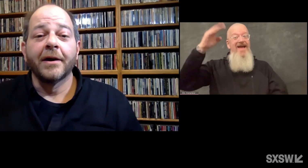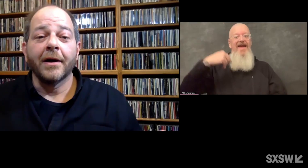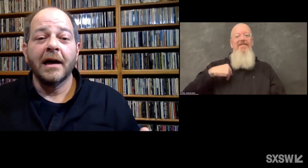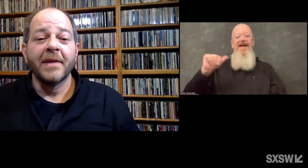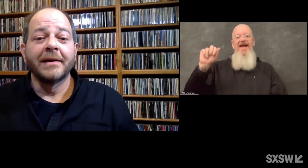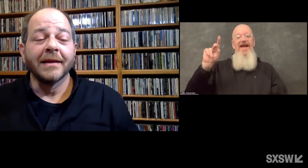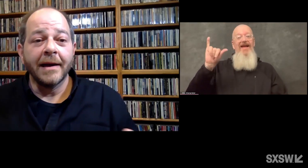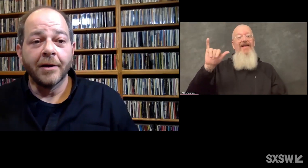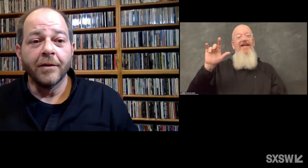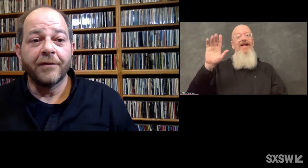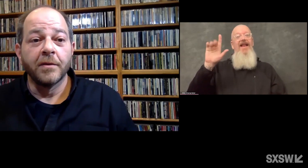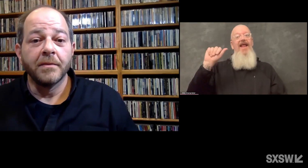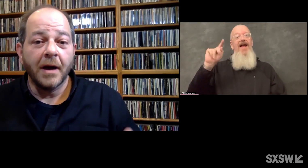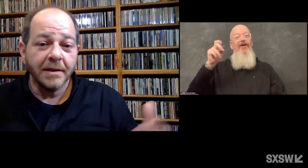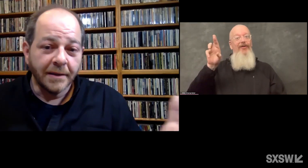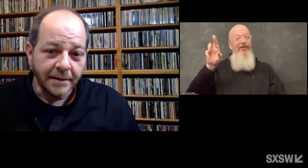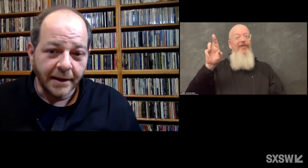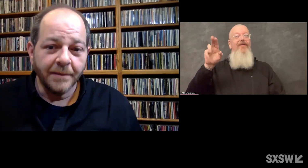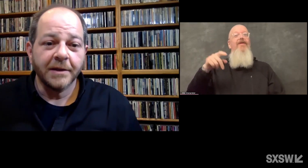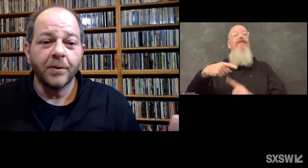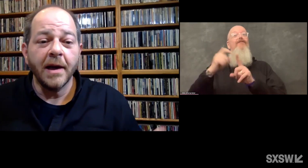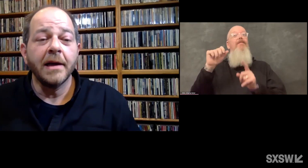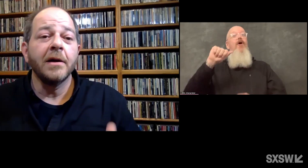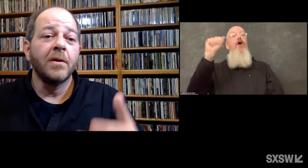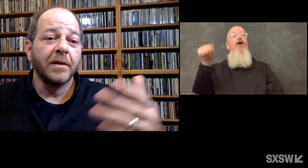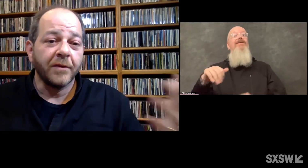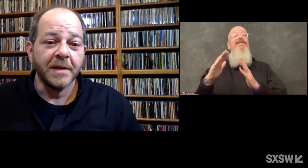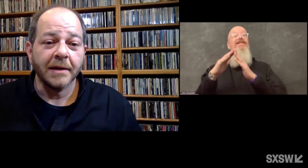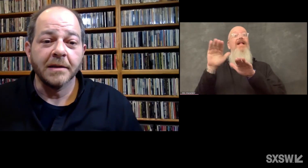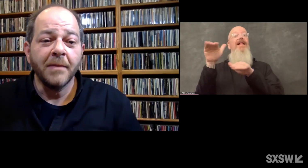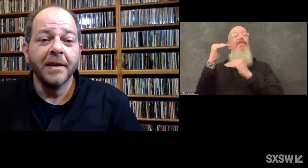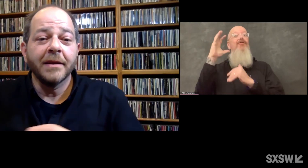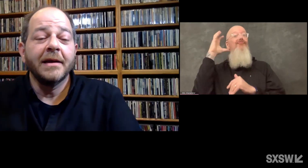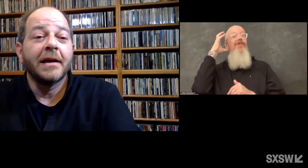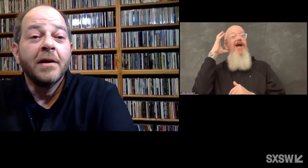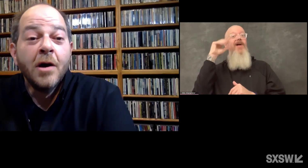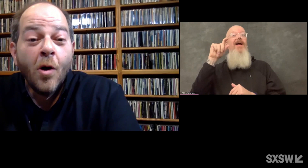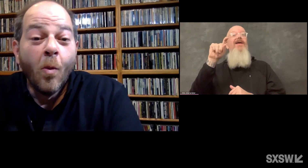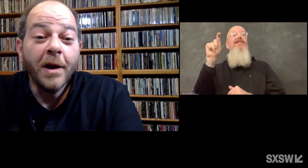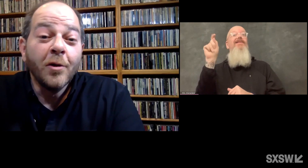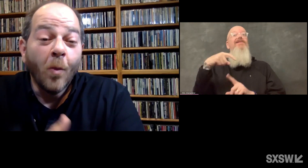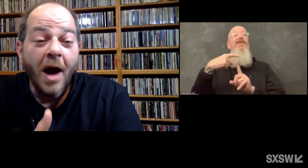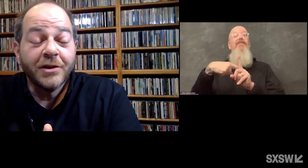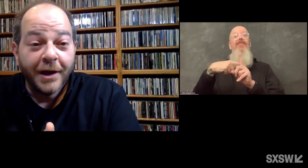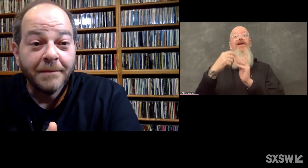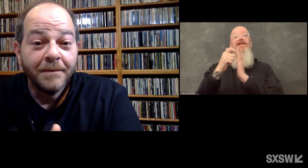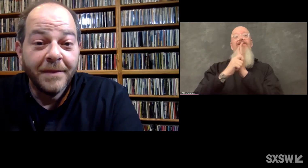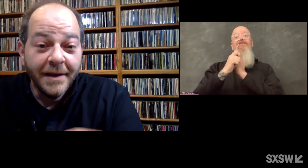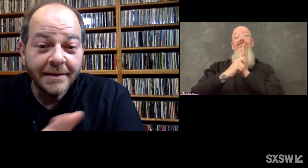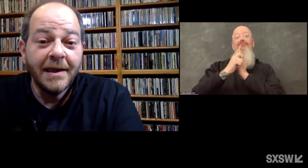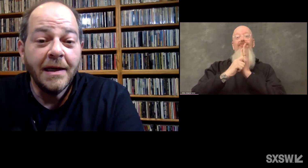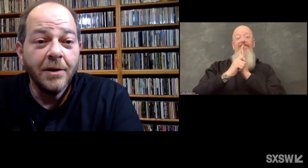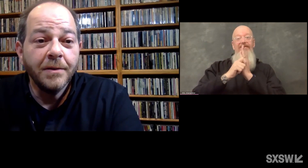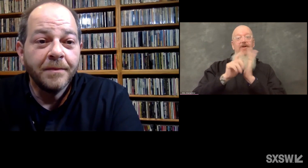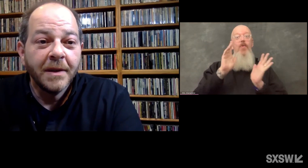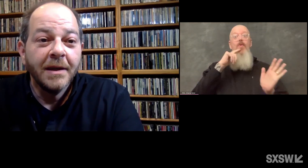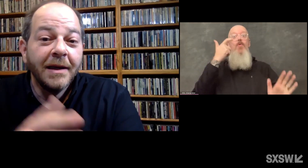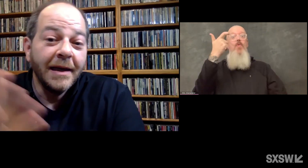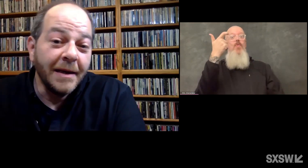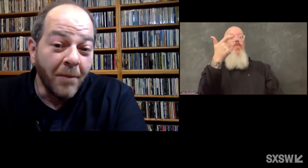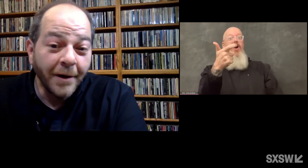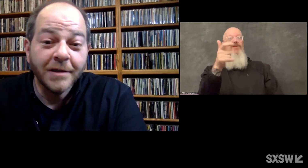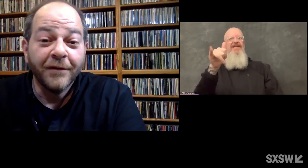Hey there, I'm Andy Langer from Austin City Limits Radio and from Texas Monthly and what you're watching. This keynote,